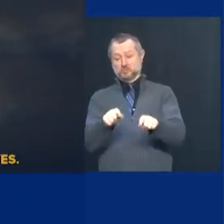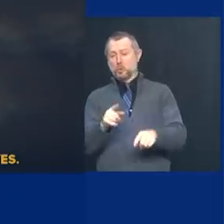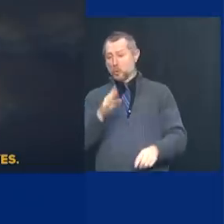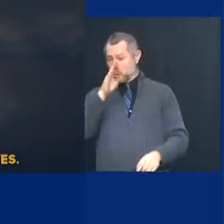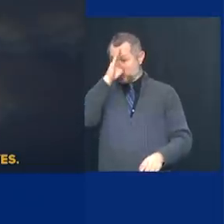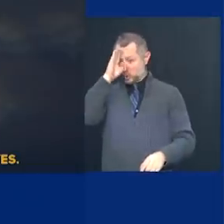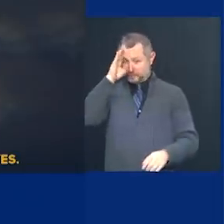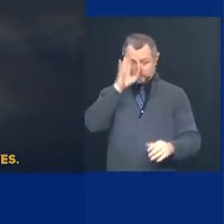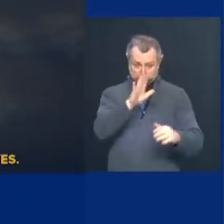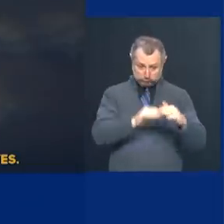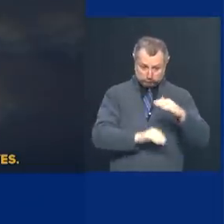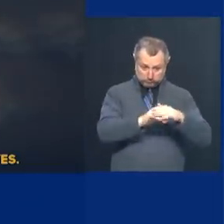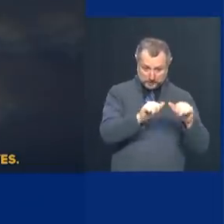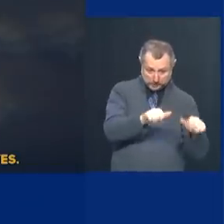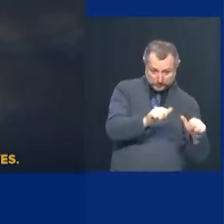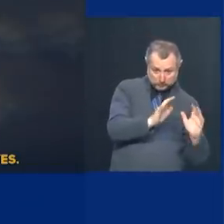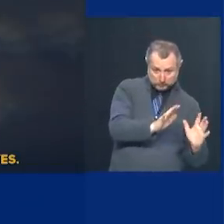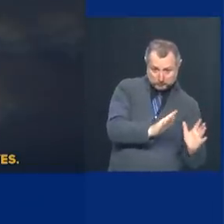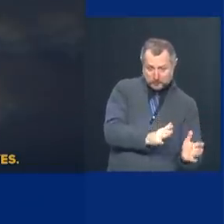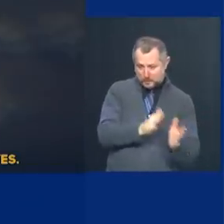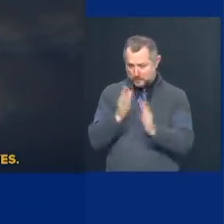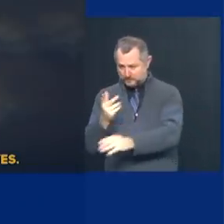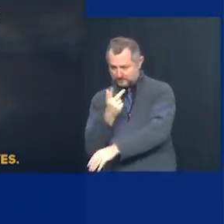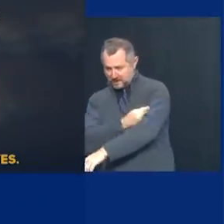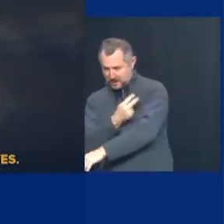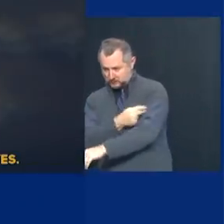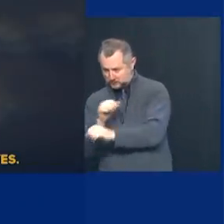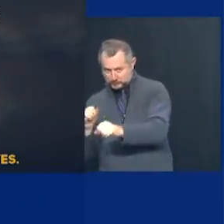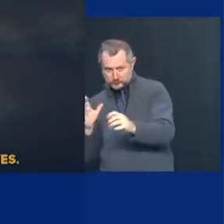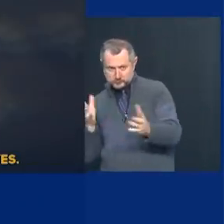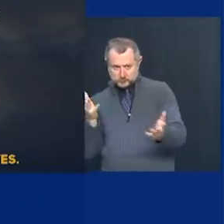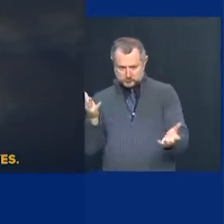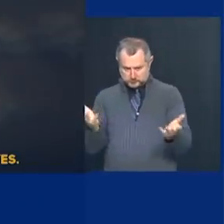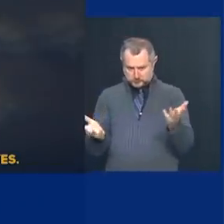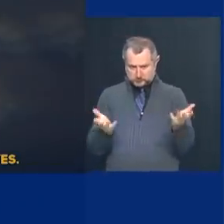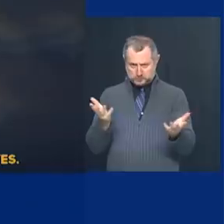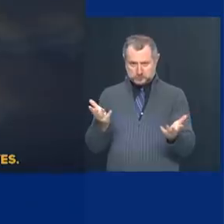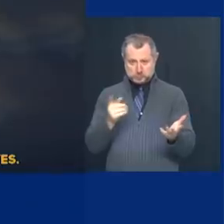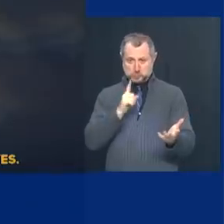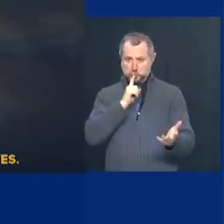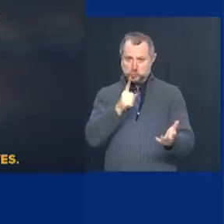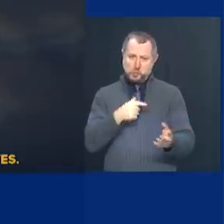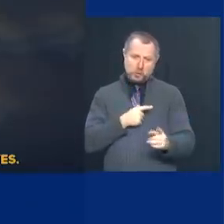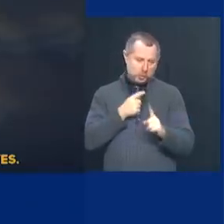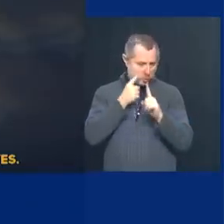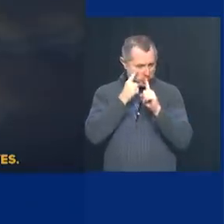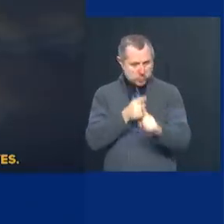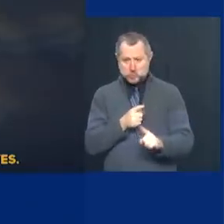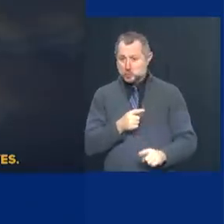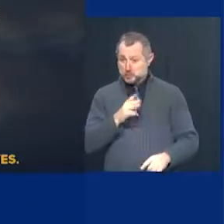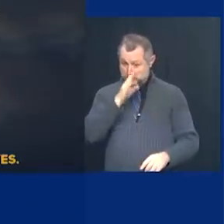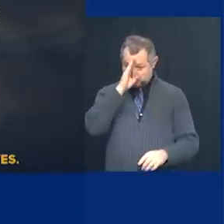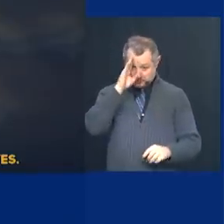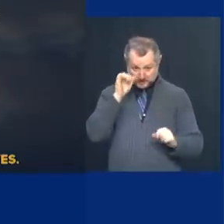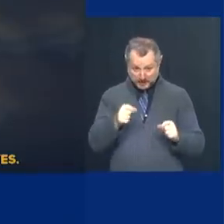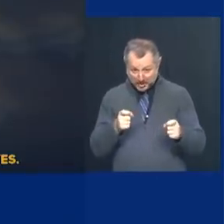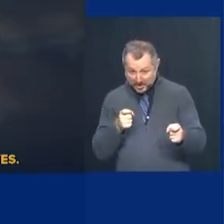vaccination critical mass. I think that's the ultimate bottom line. Can your hospitals handle